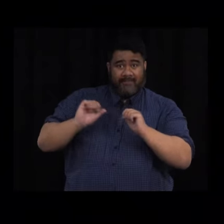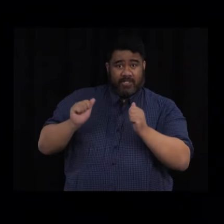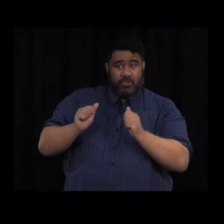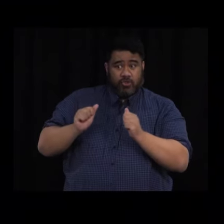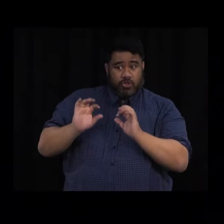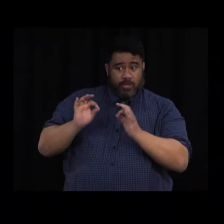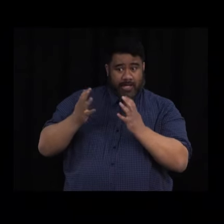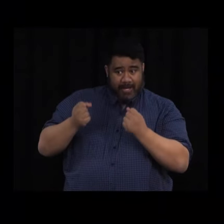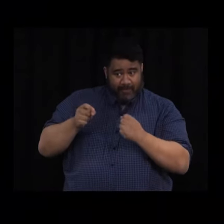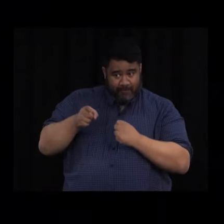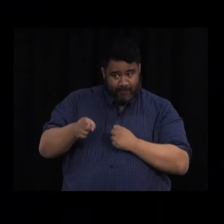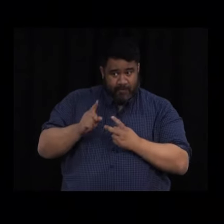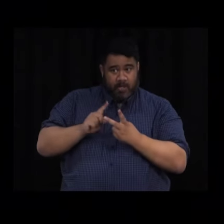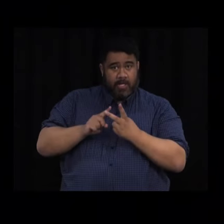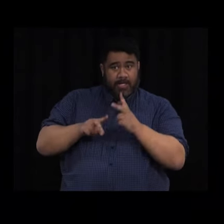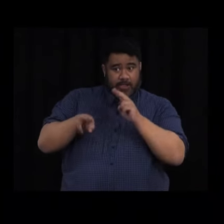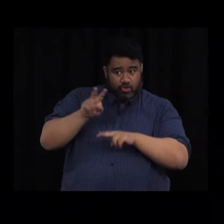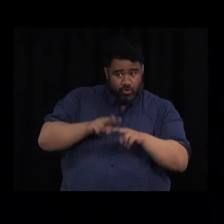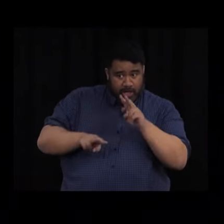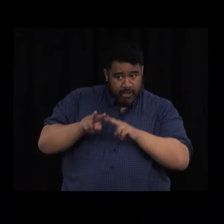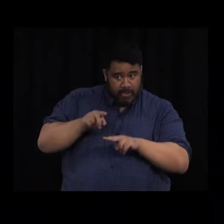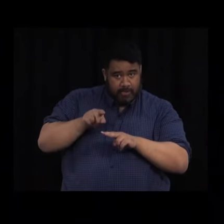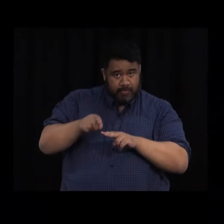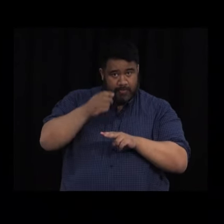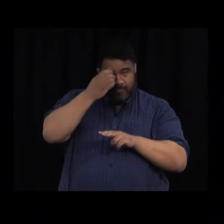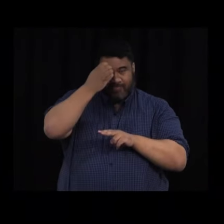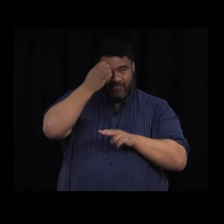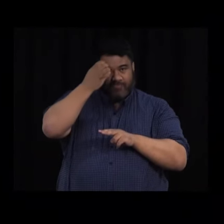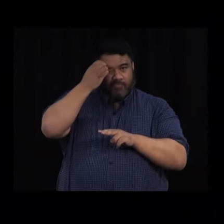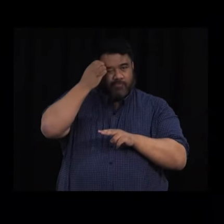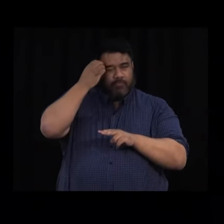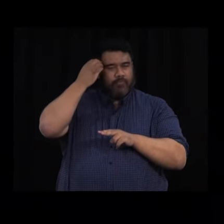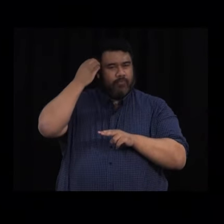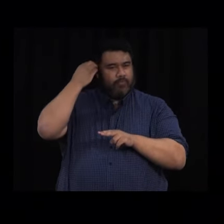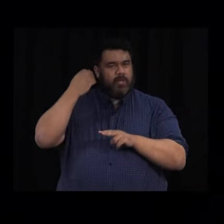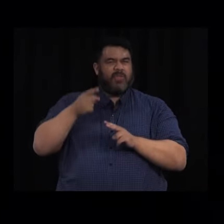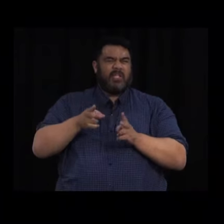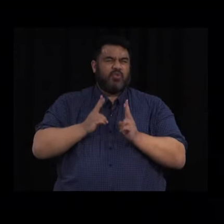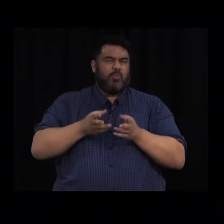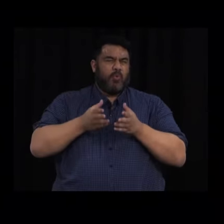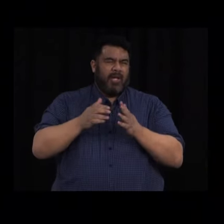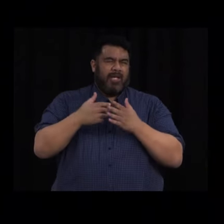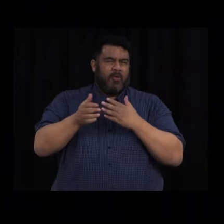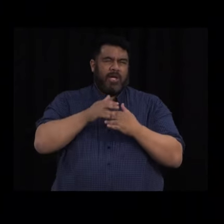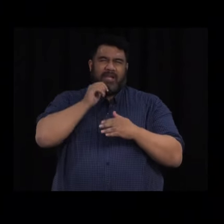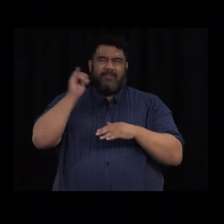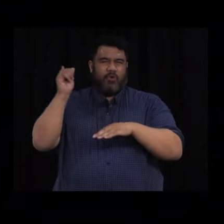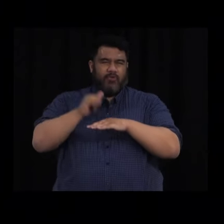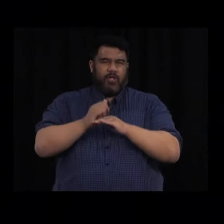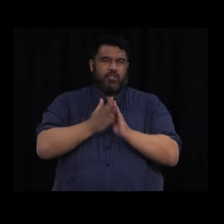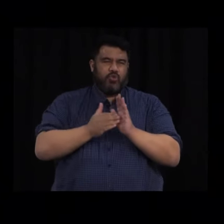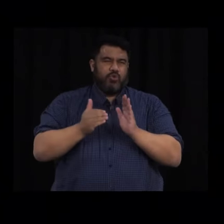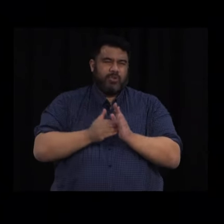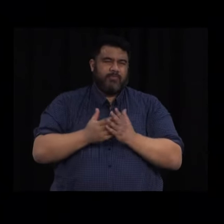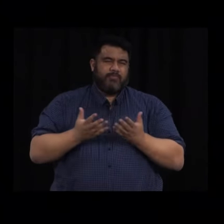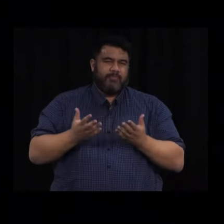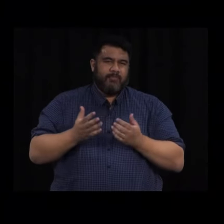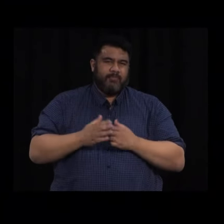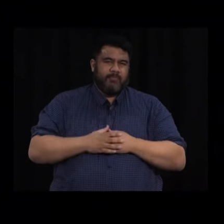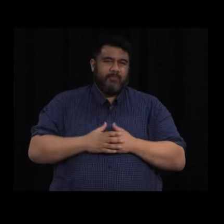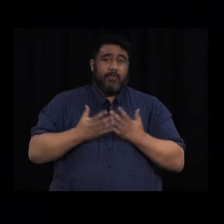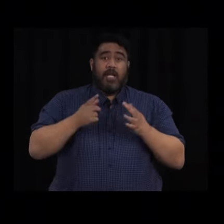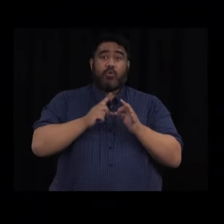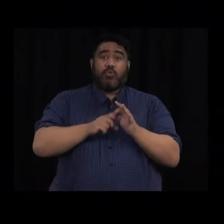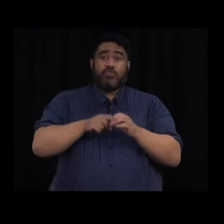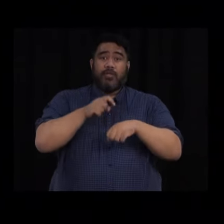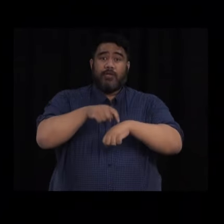screened and tested on arrival in New Zealand as well. That's what we currently do for those who are entering into our MIQ facilities. Now happy